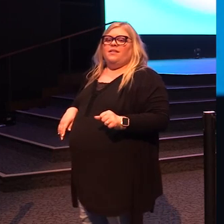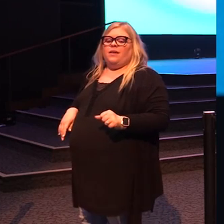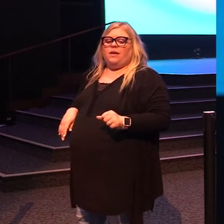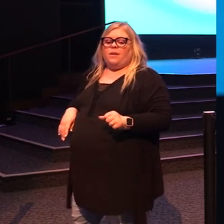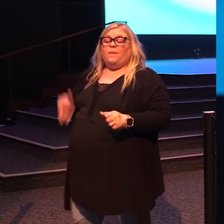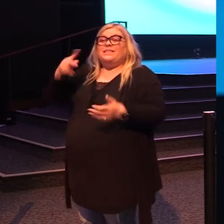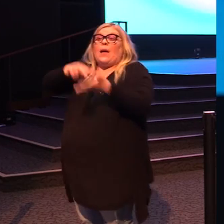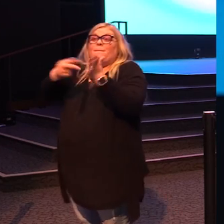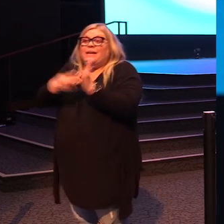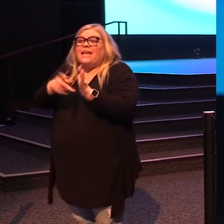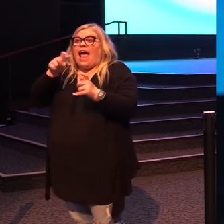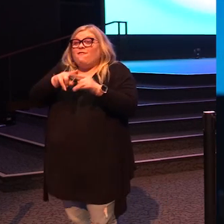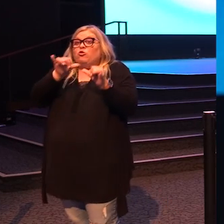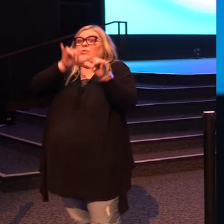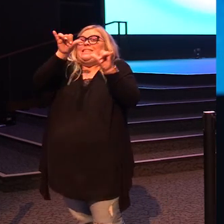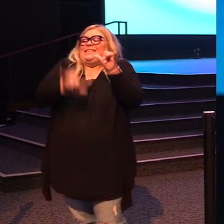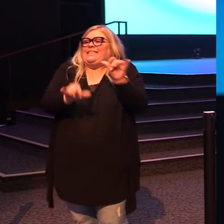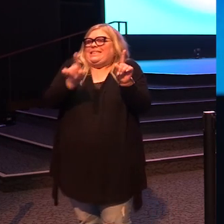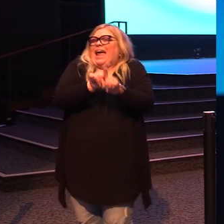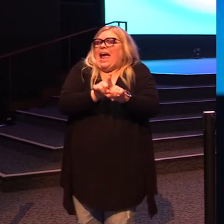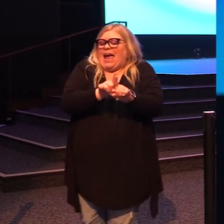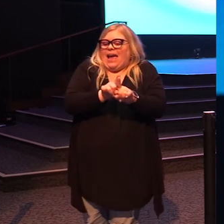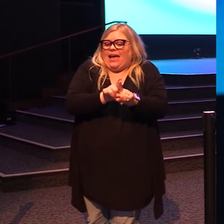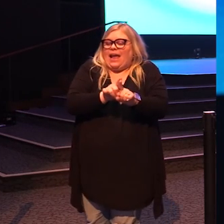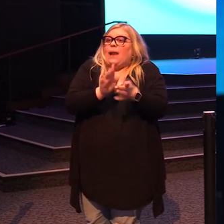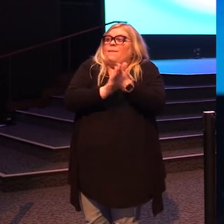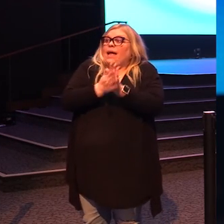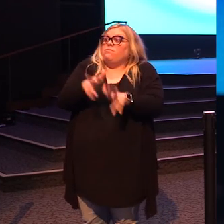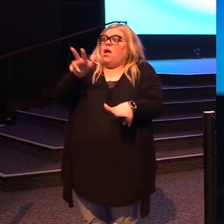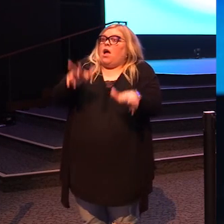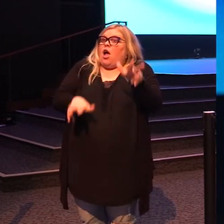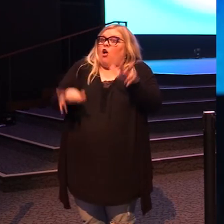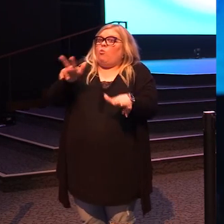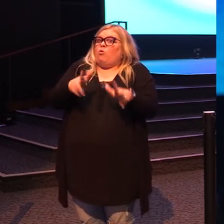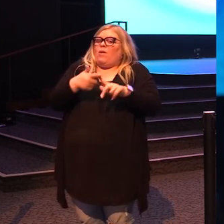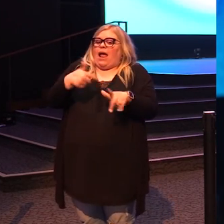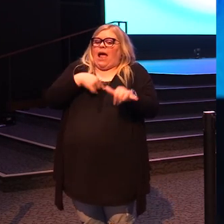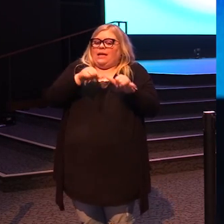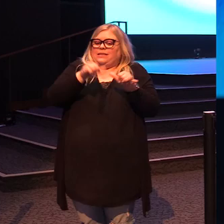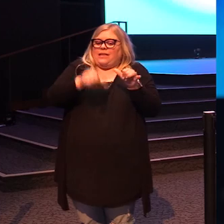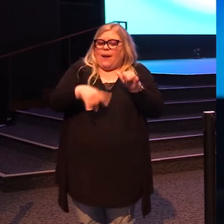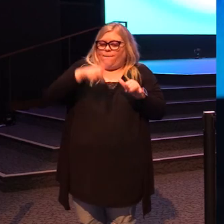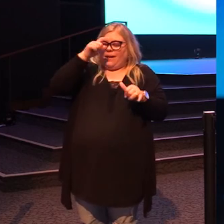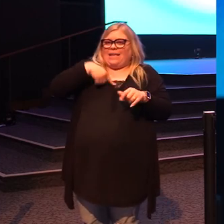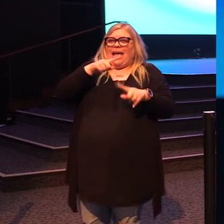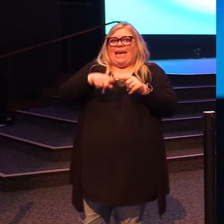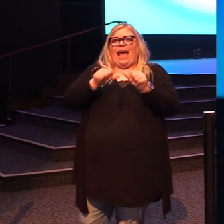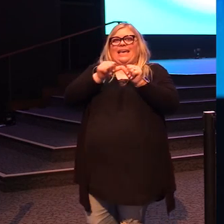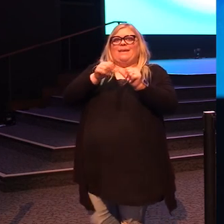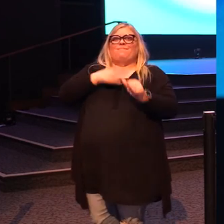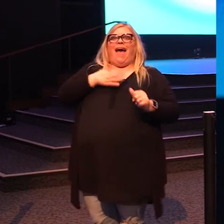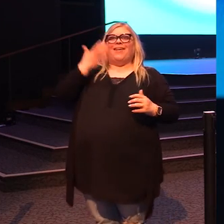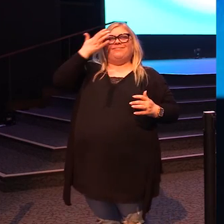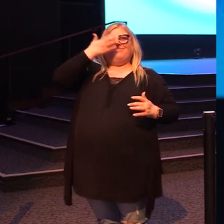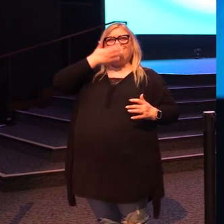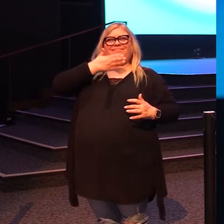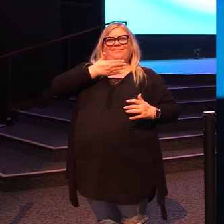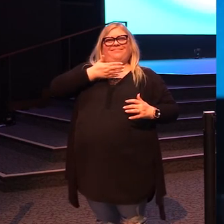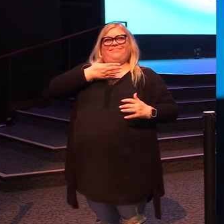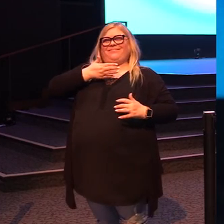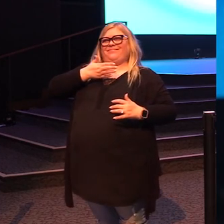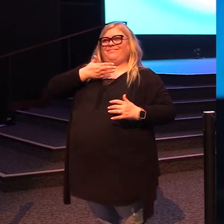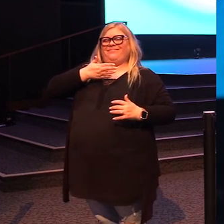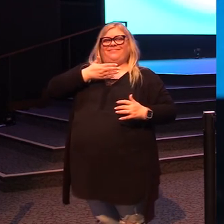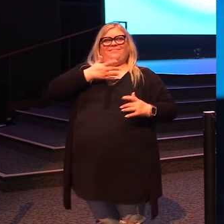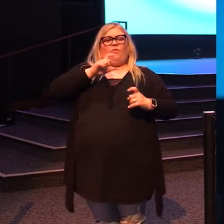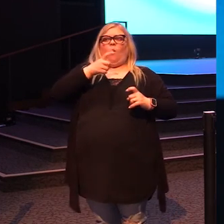Because that means I have to stay. And it gets awkward when I stay because I can't keep up my appearance for longer than